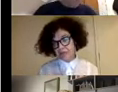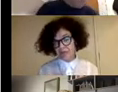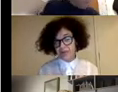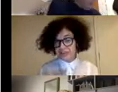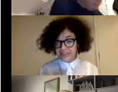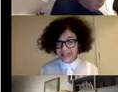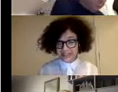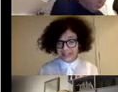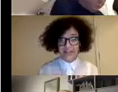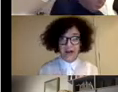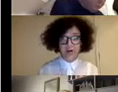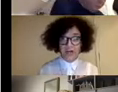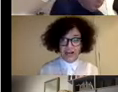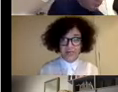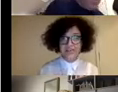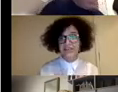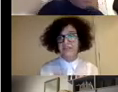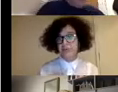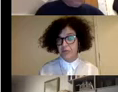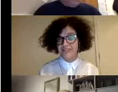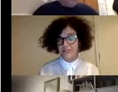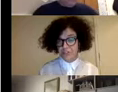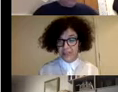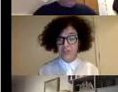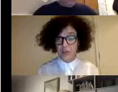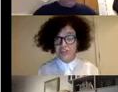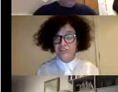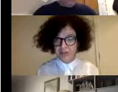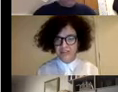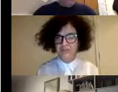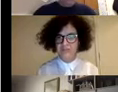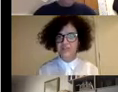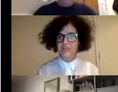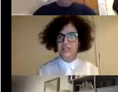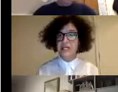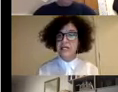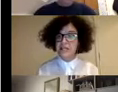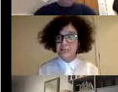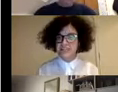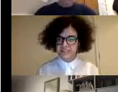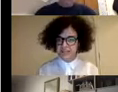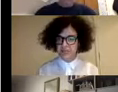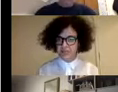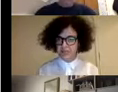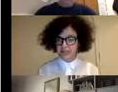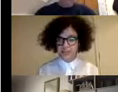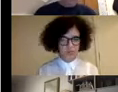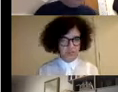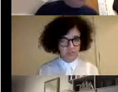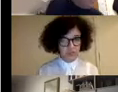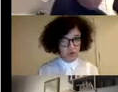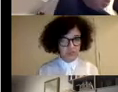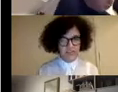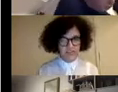terms of understanding how climate and environmental change, loss of biodiversity, impact disabled population.